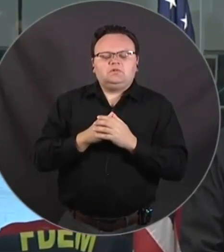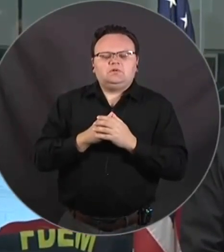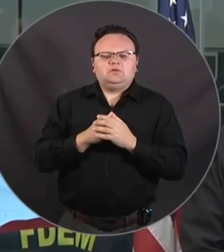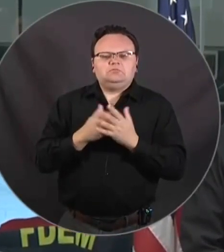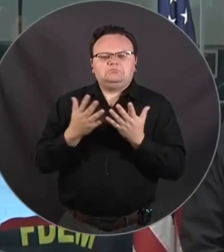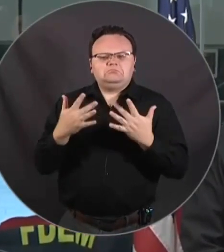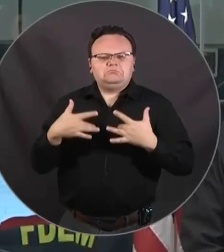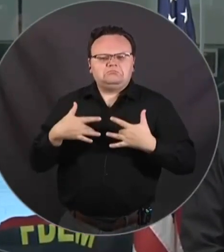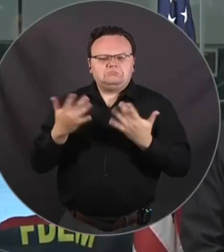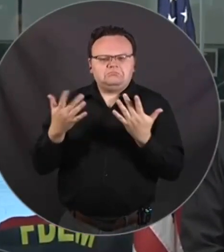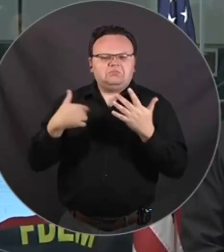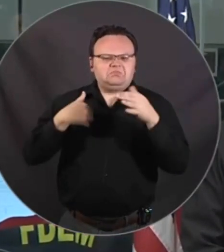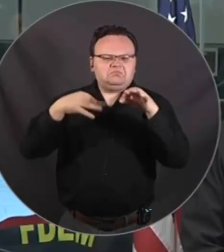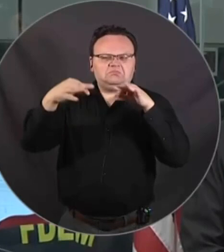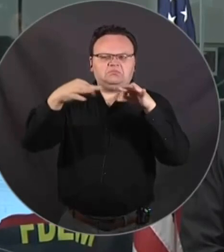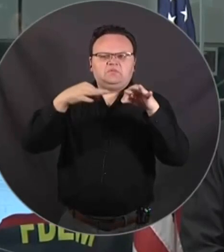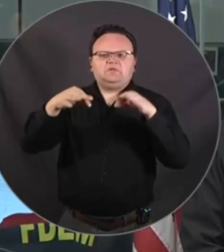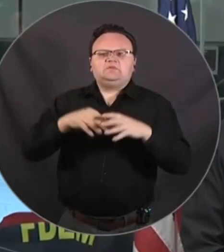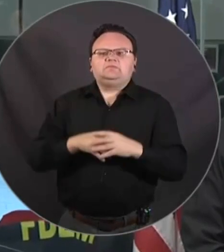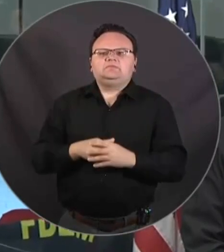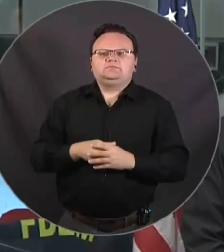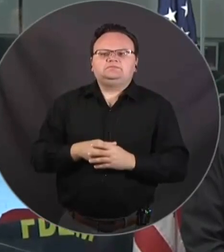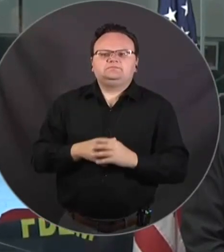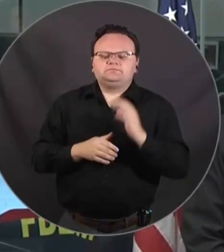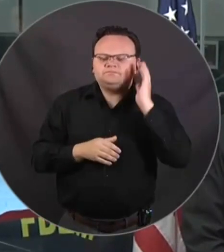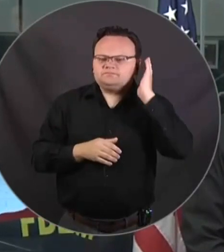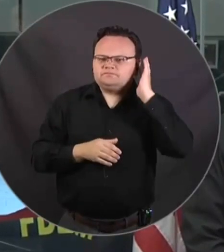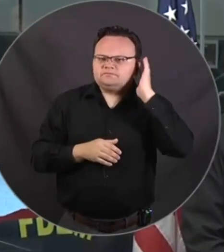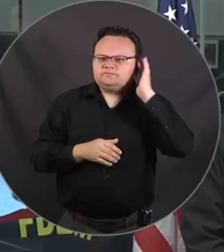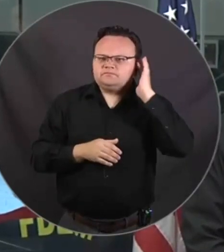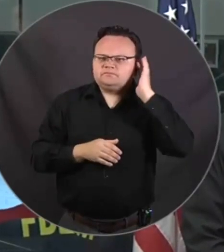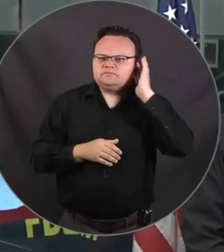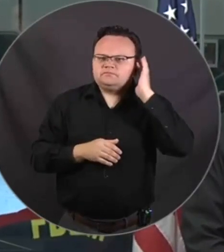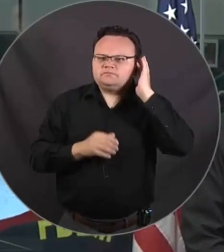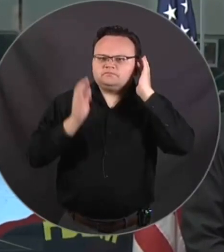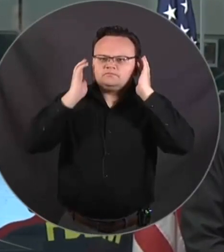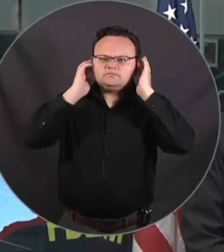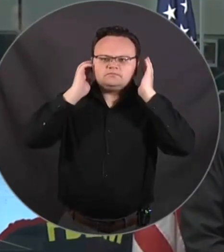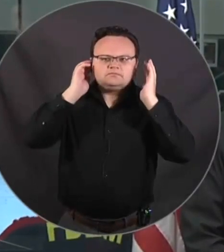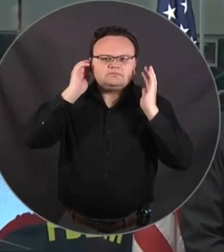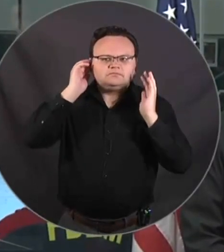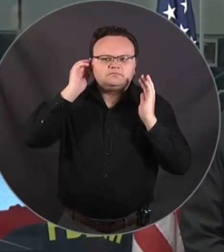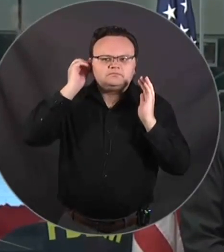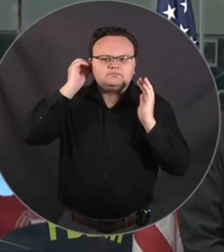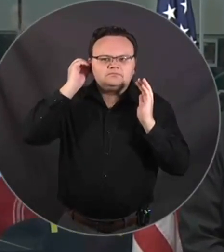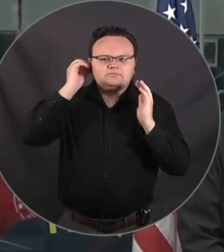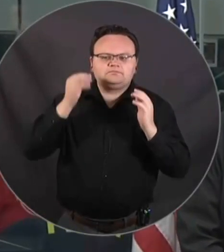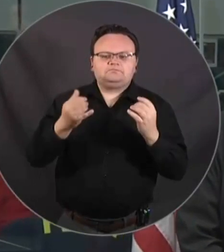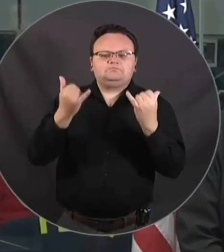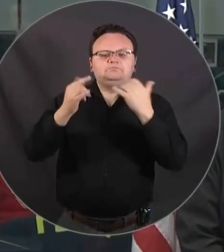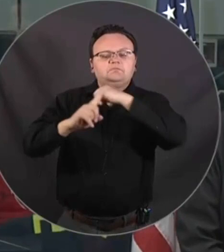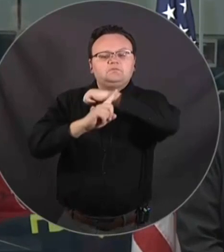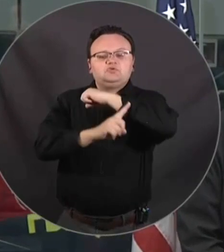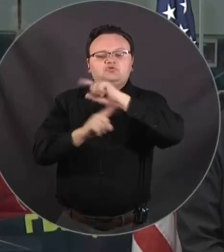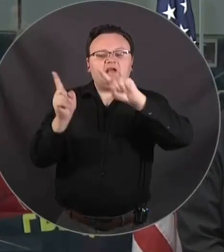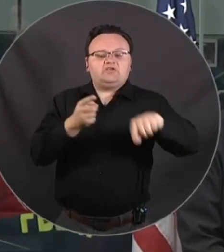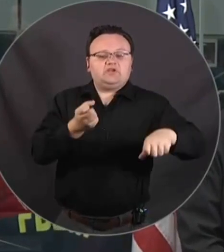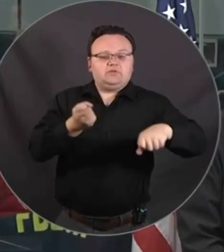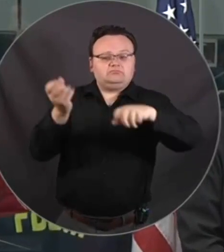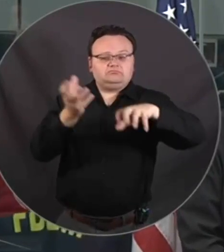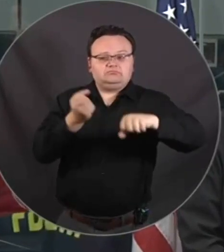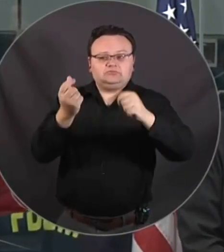It will help us immensely. It'll help your local governments immensely. The solid waste individuals if you will